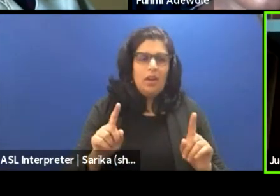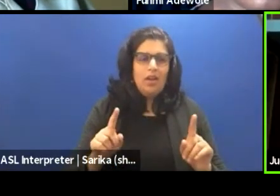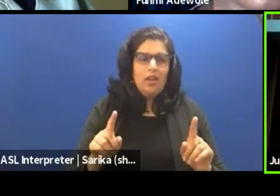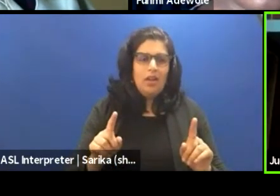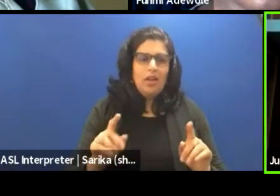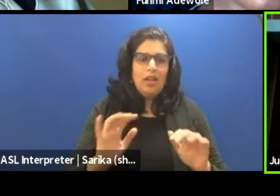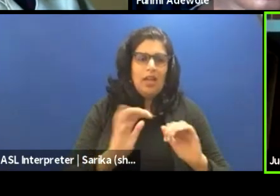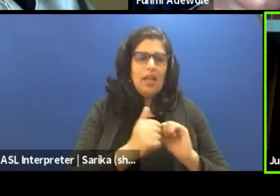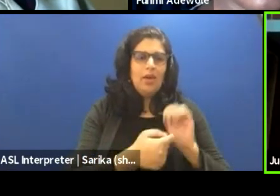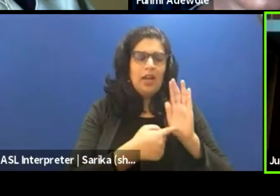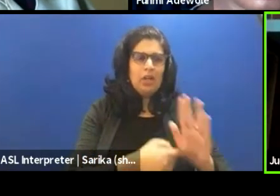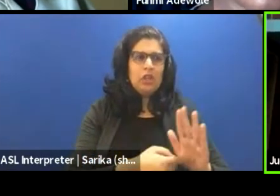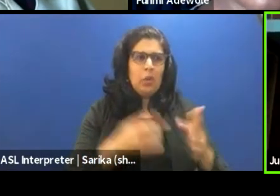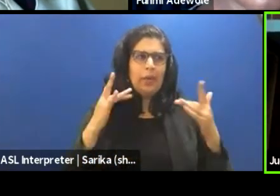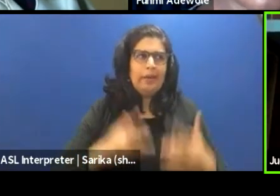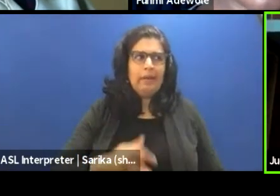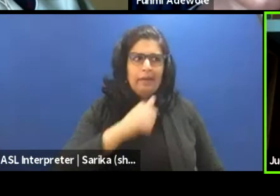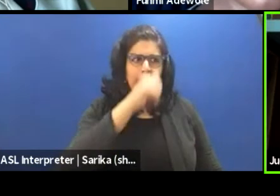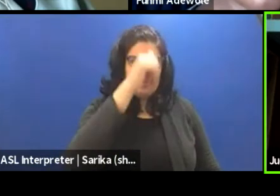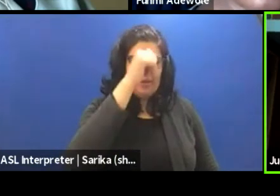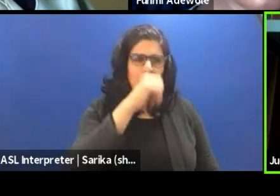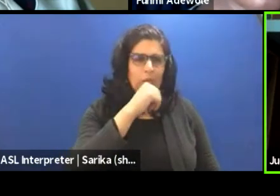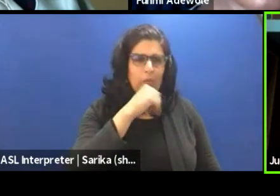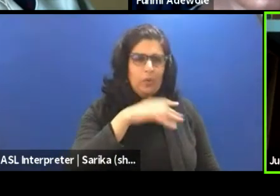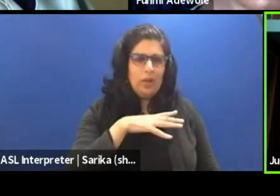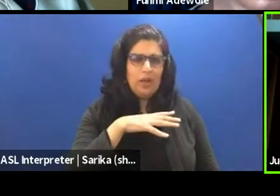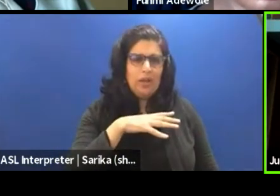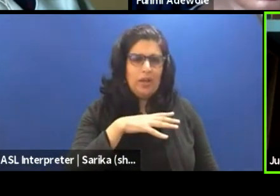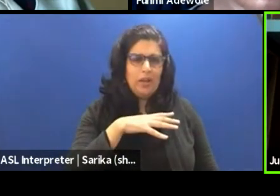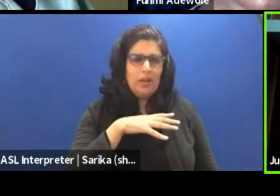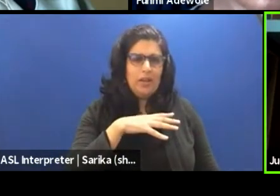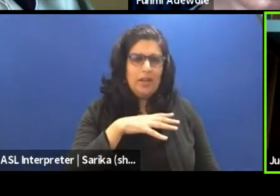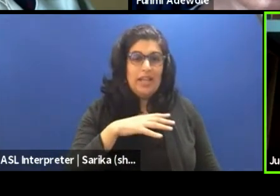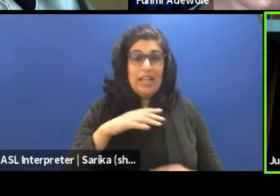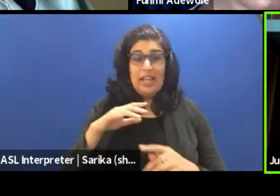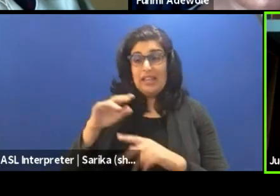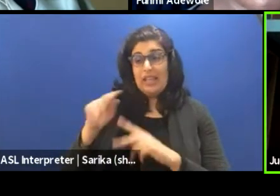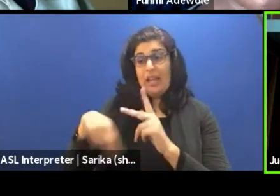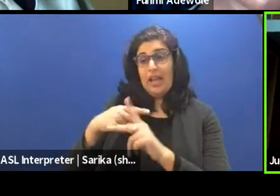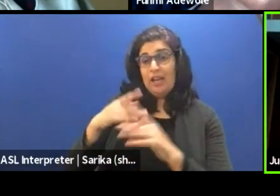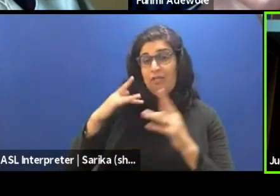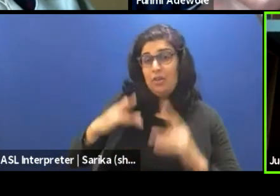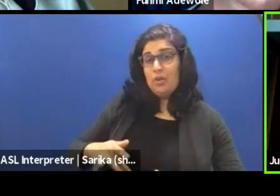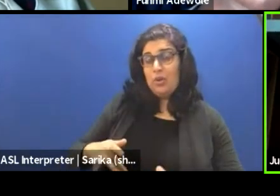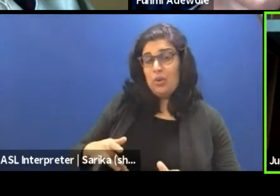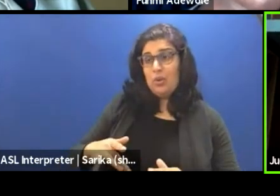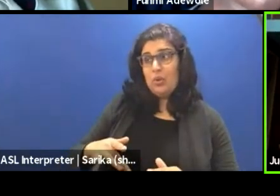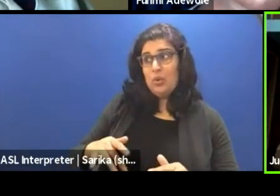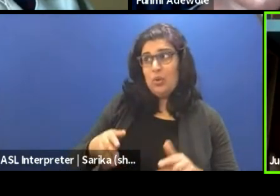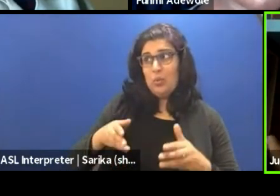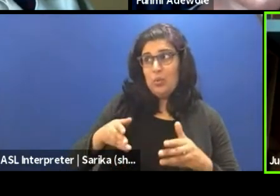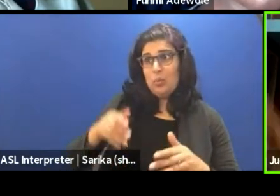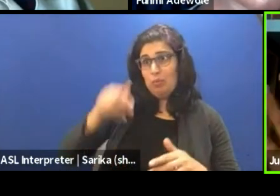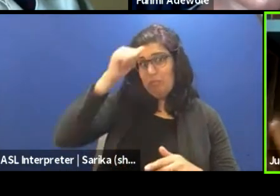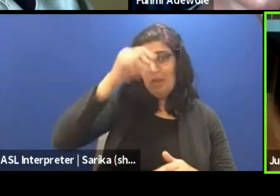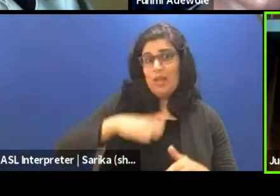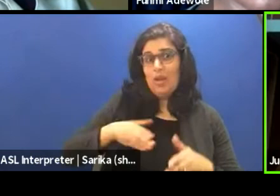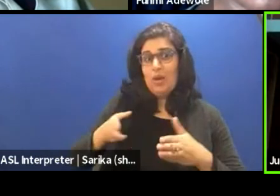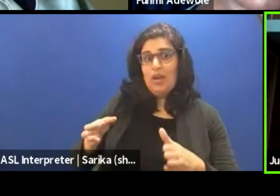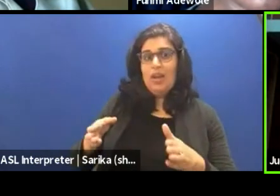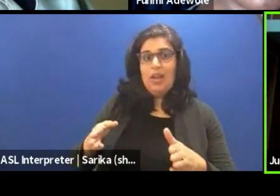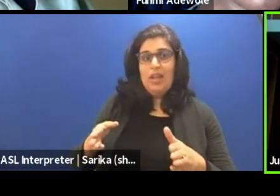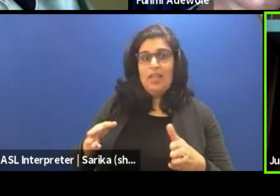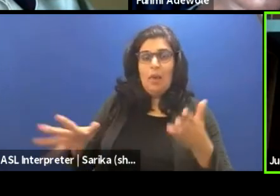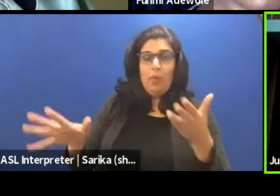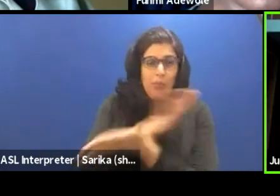the naked woman and show the man in a sort of nude way that it ameliorates whatever arguments